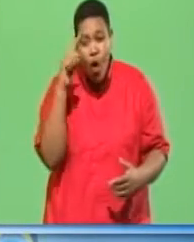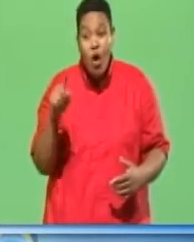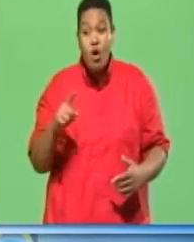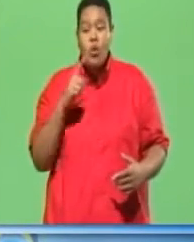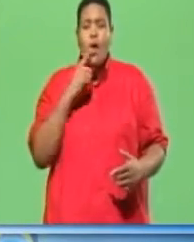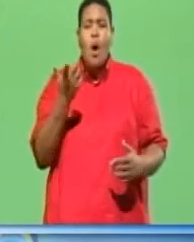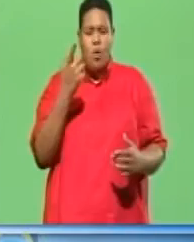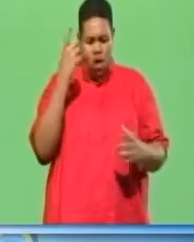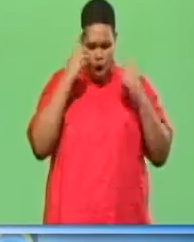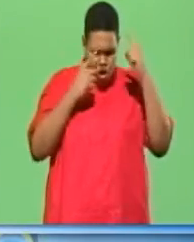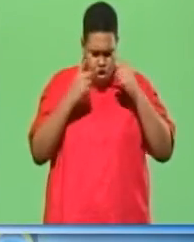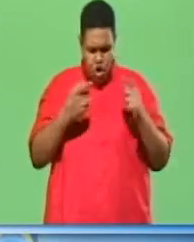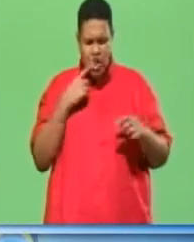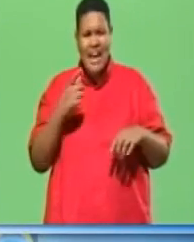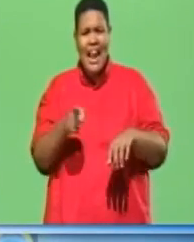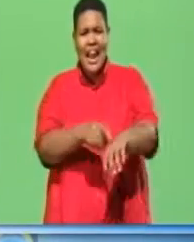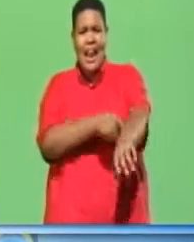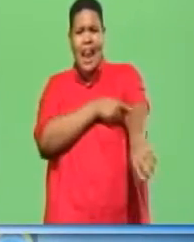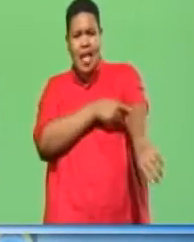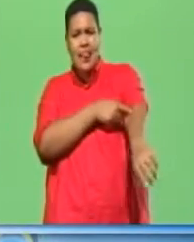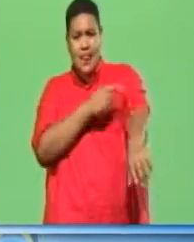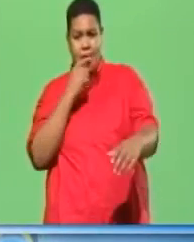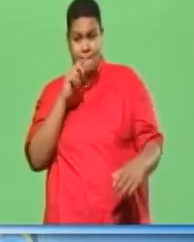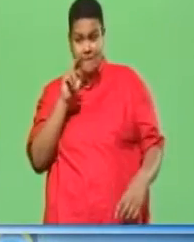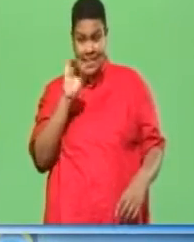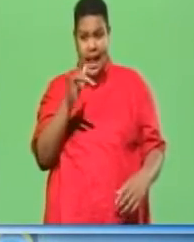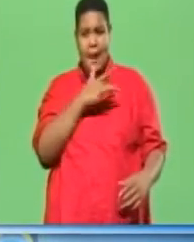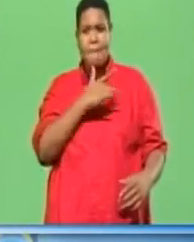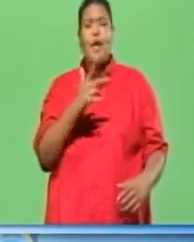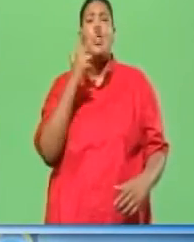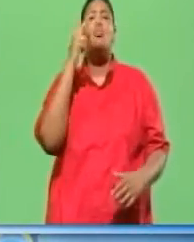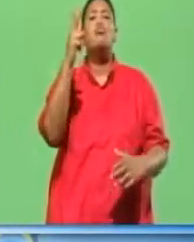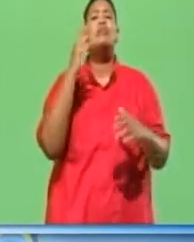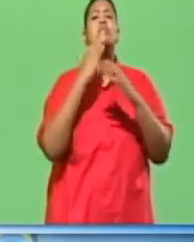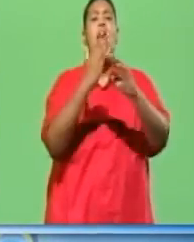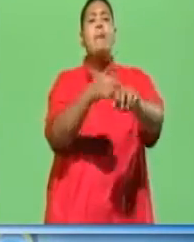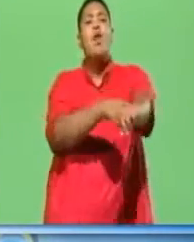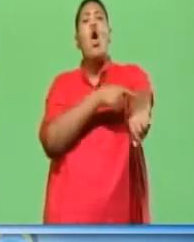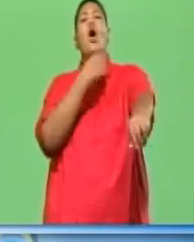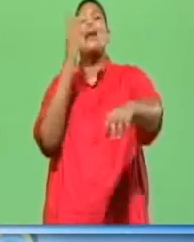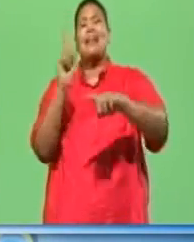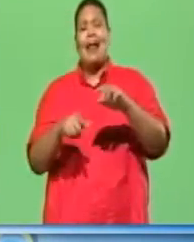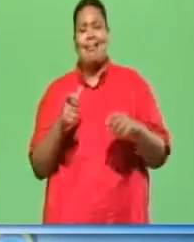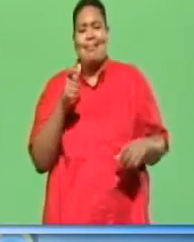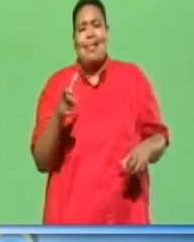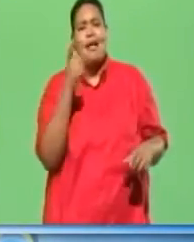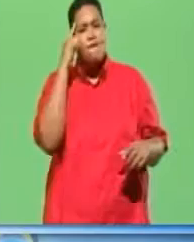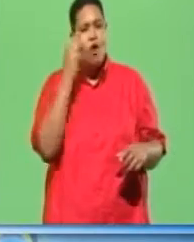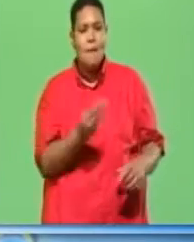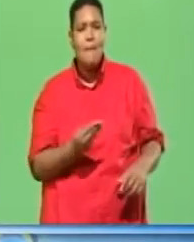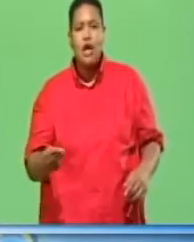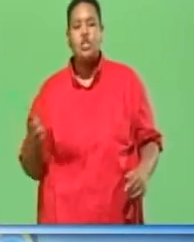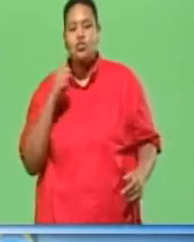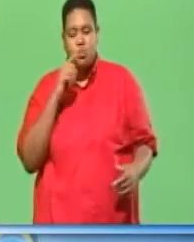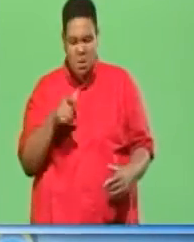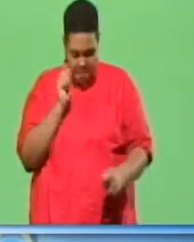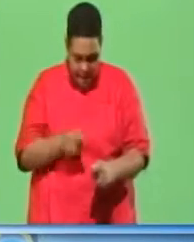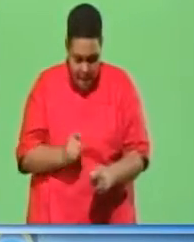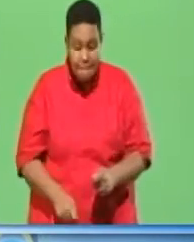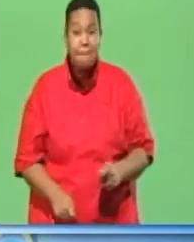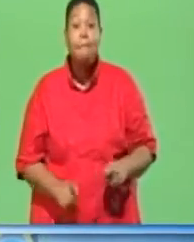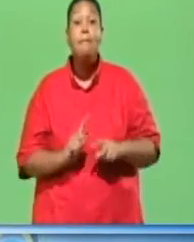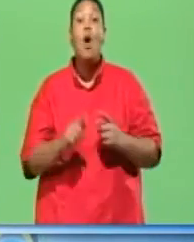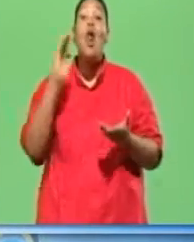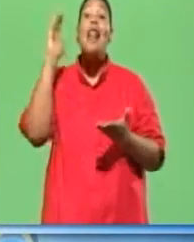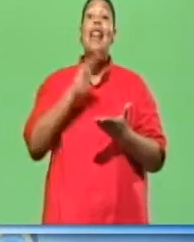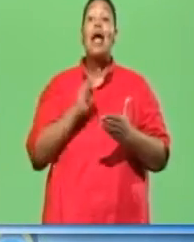practical consideration, that the length of a nail is usually three times longer than the thickness of the material to be fastened, but